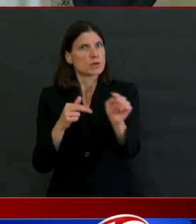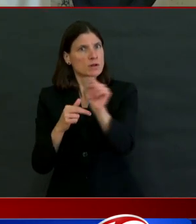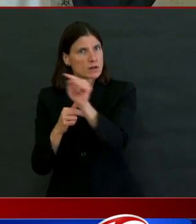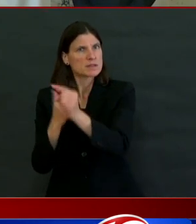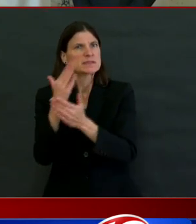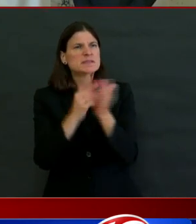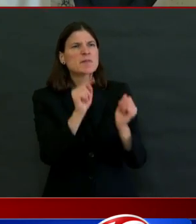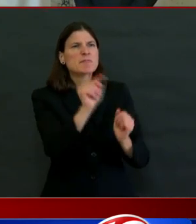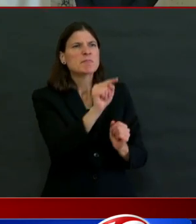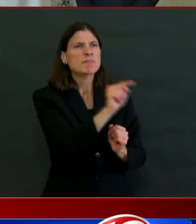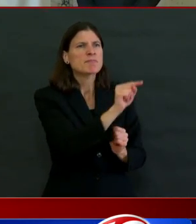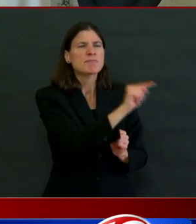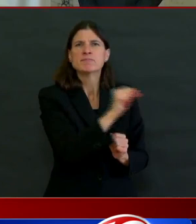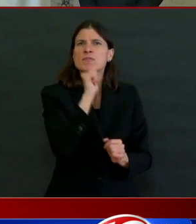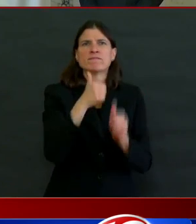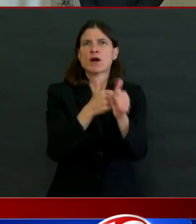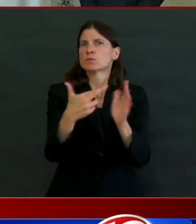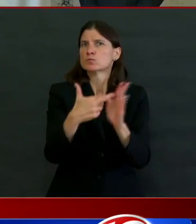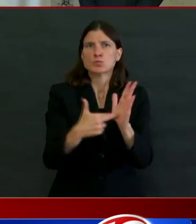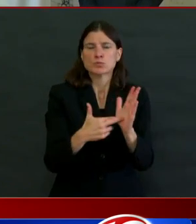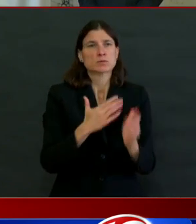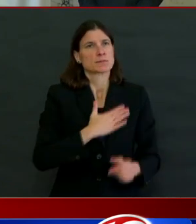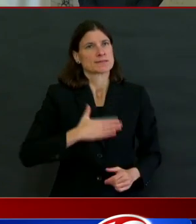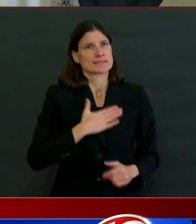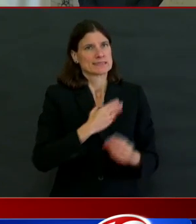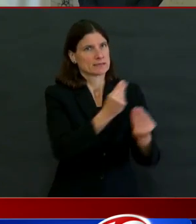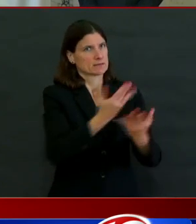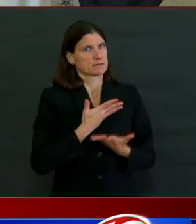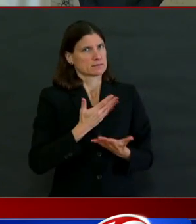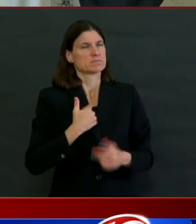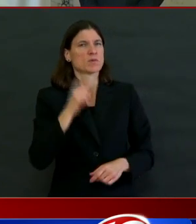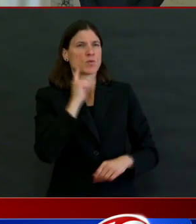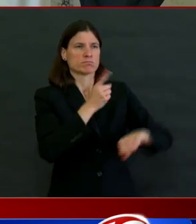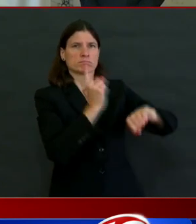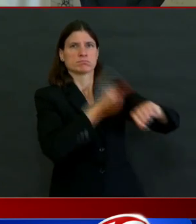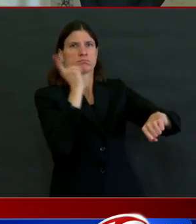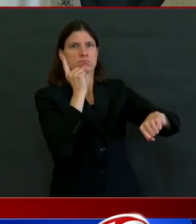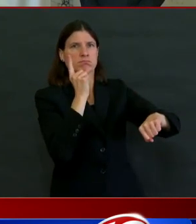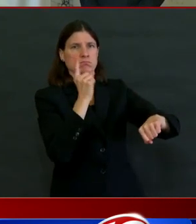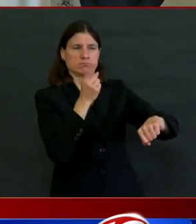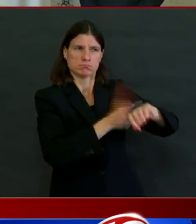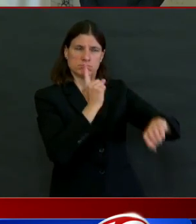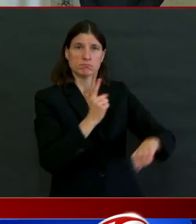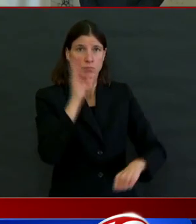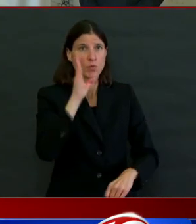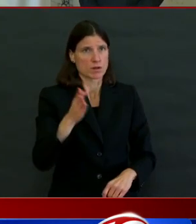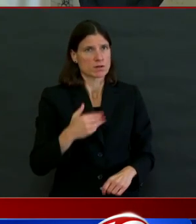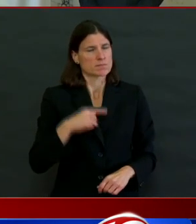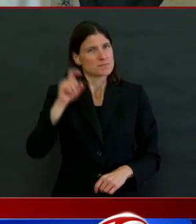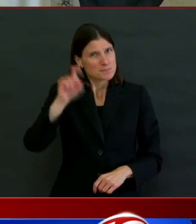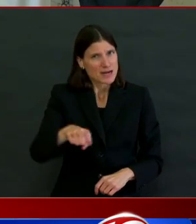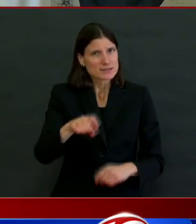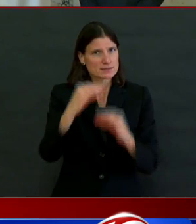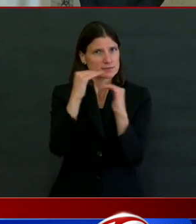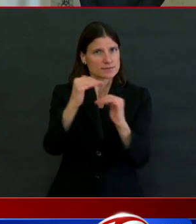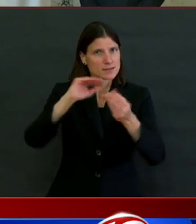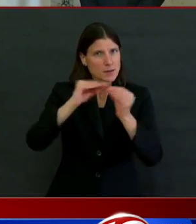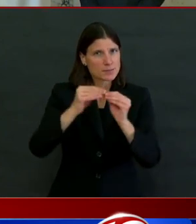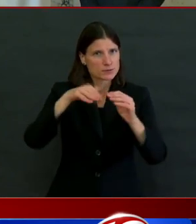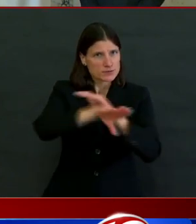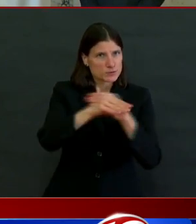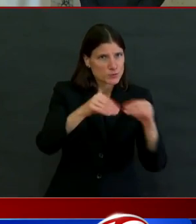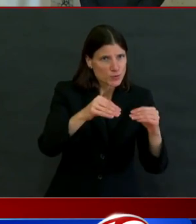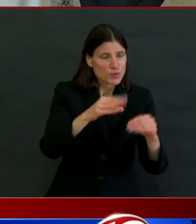-way aisles. I would strongly encourage any grocers or retailers who haven't done the one-way aisle to please do that. It alleviates